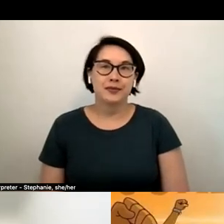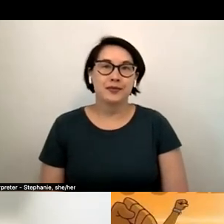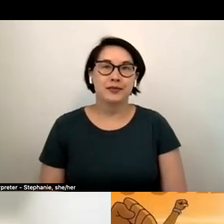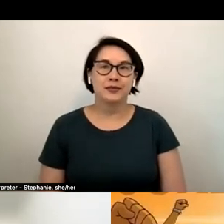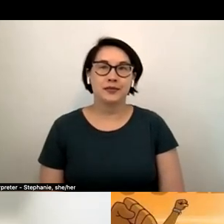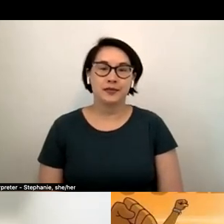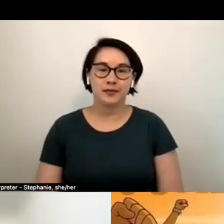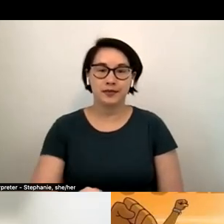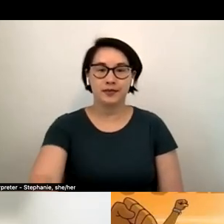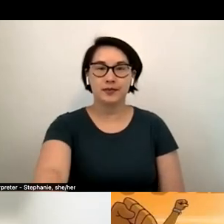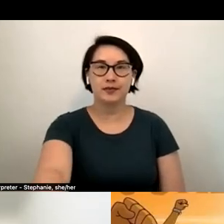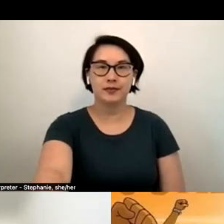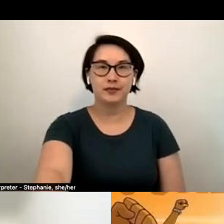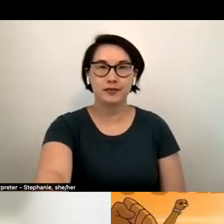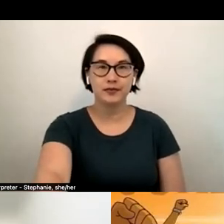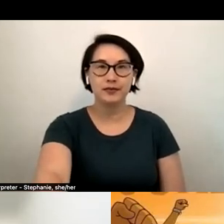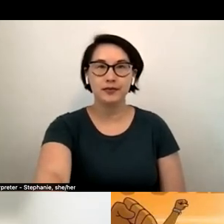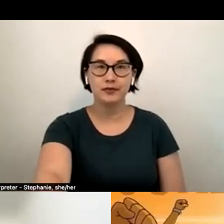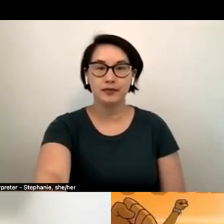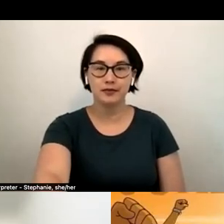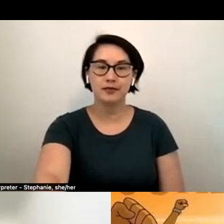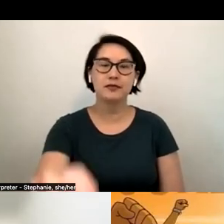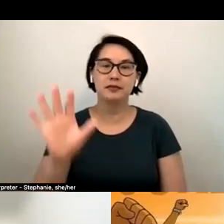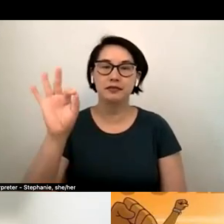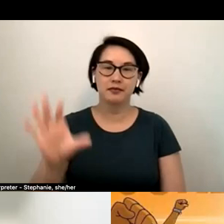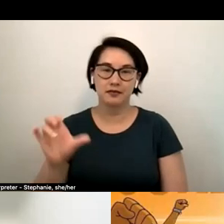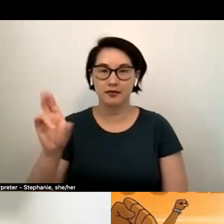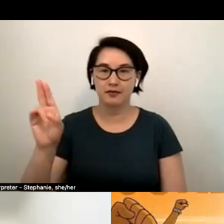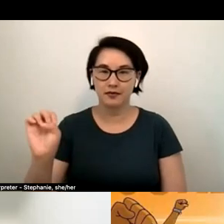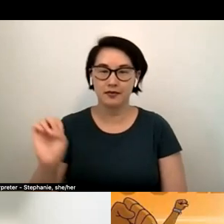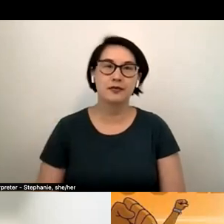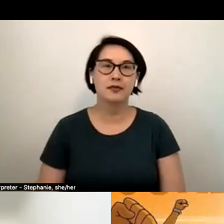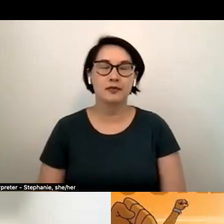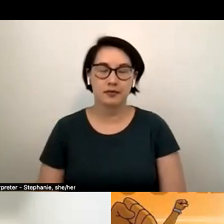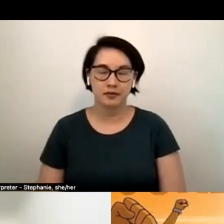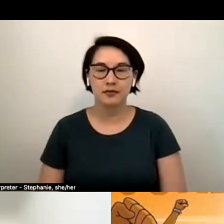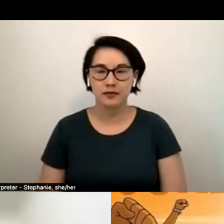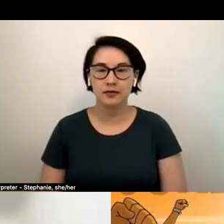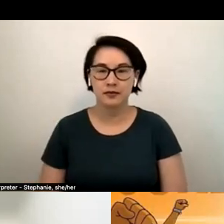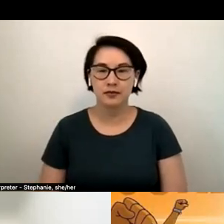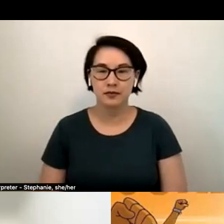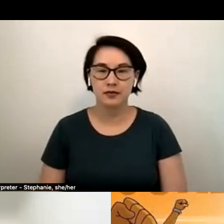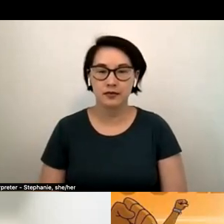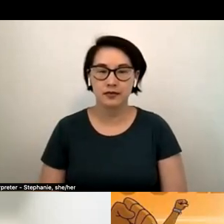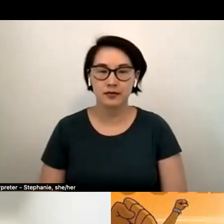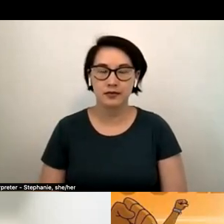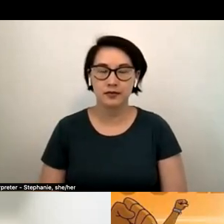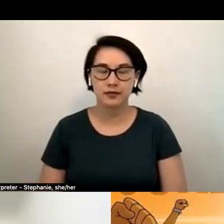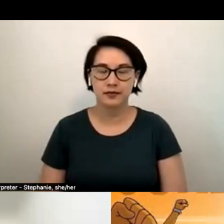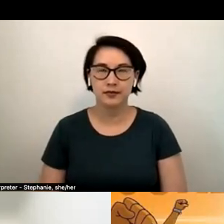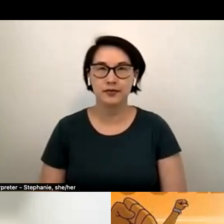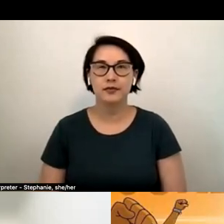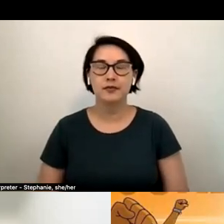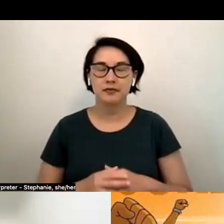well if i may i think you know coming off you know the conversation